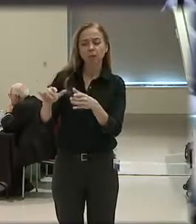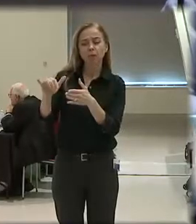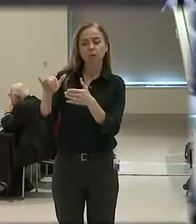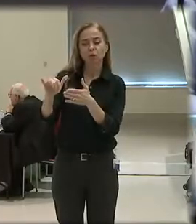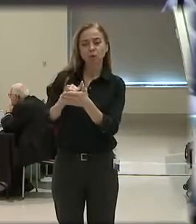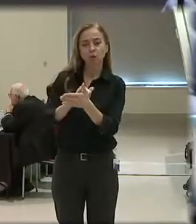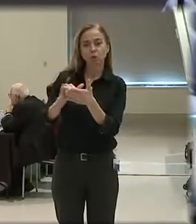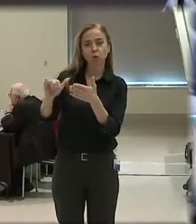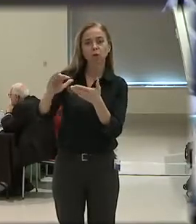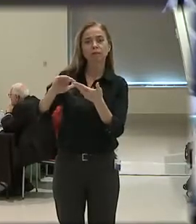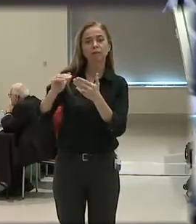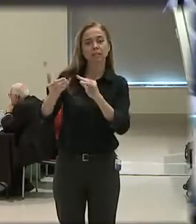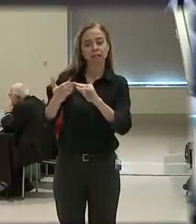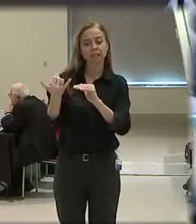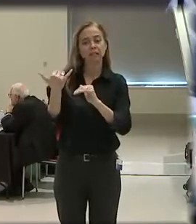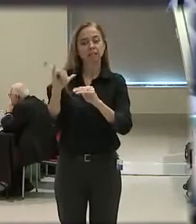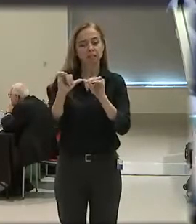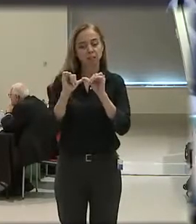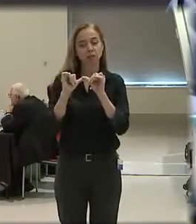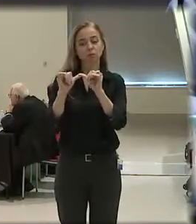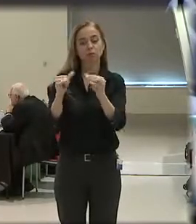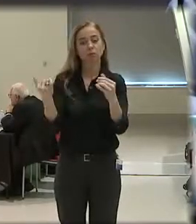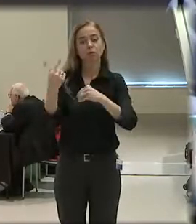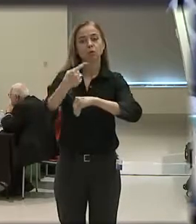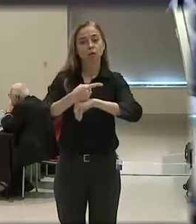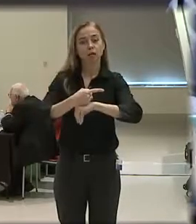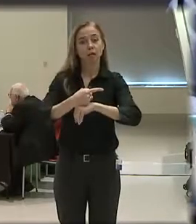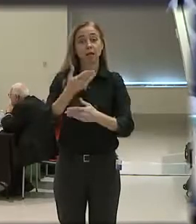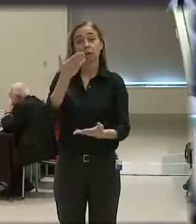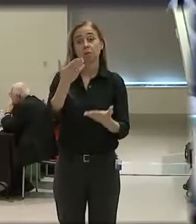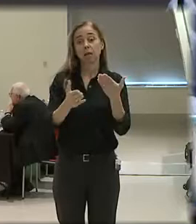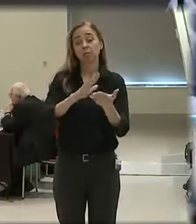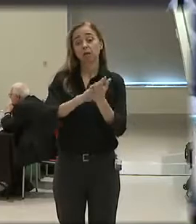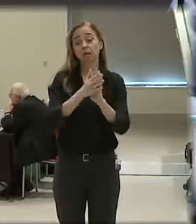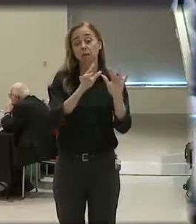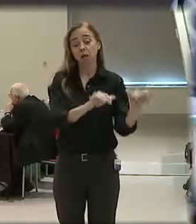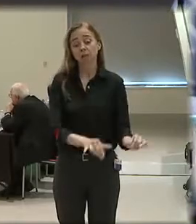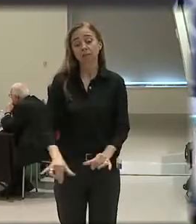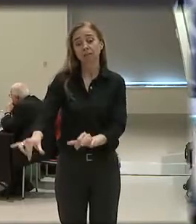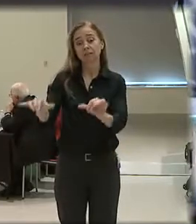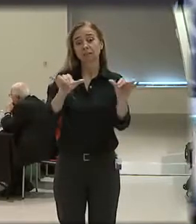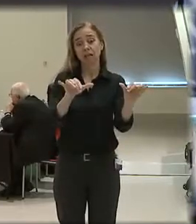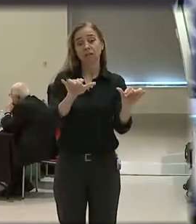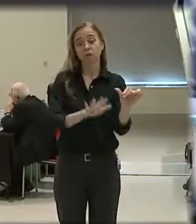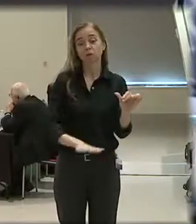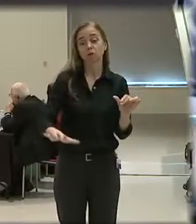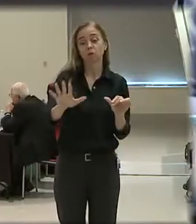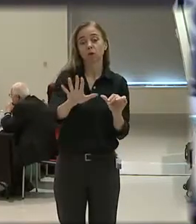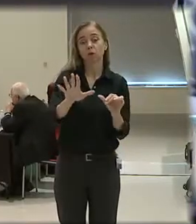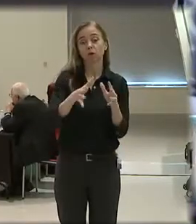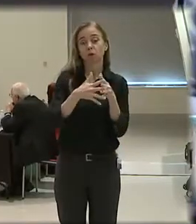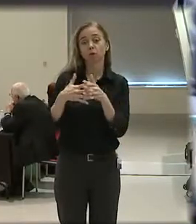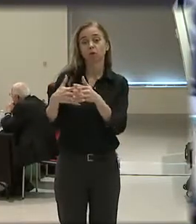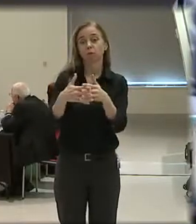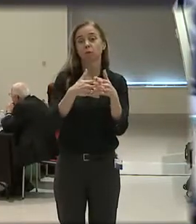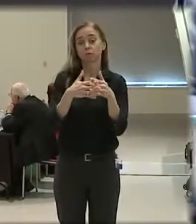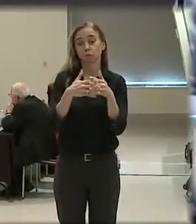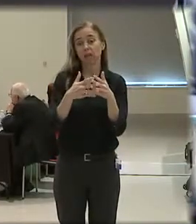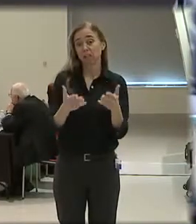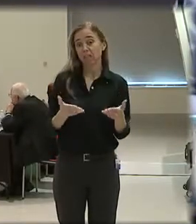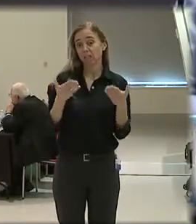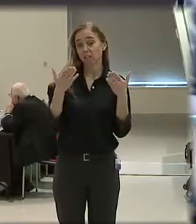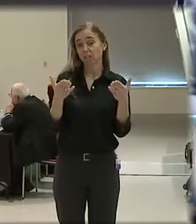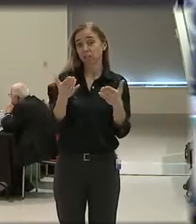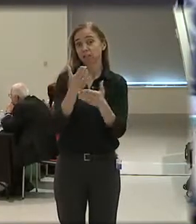and still stands today maybe needs to be a standard of practice across the country? And would that be suggestive of